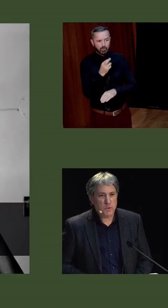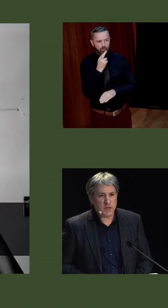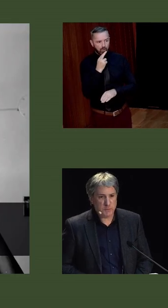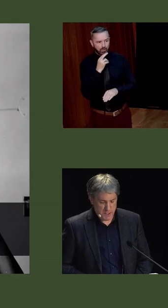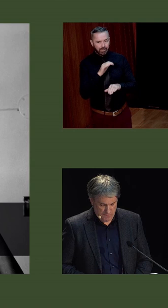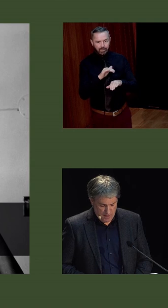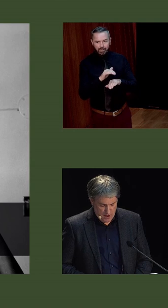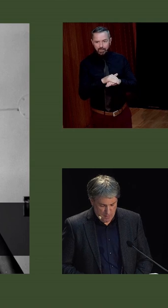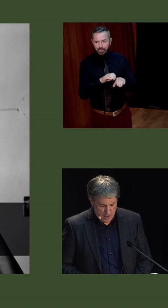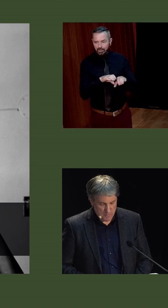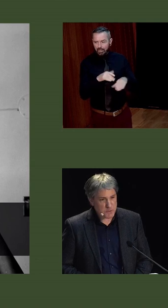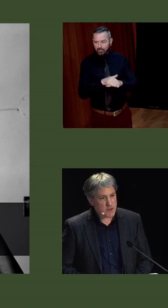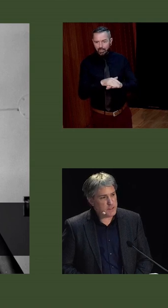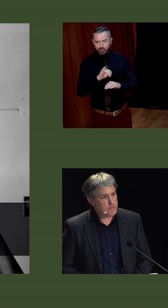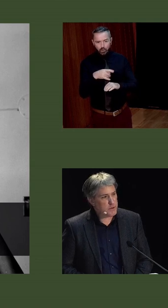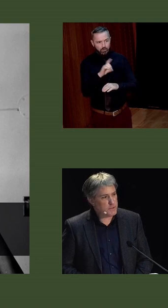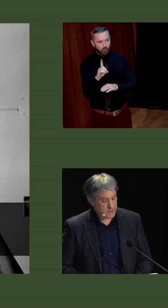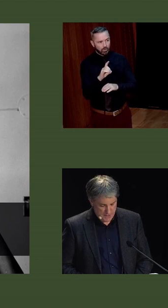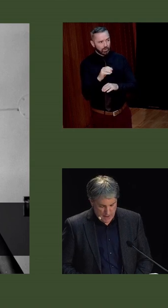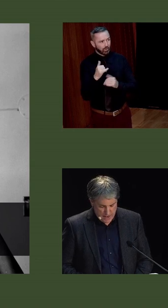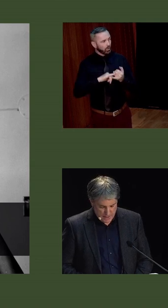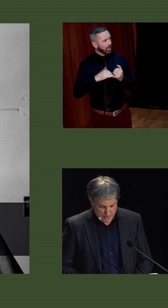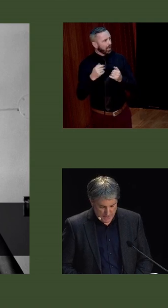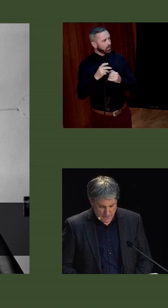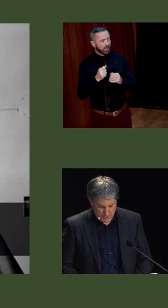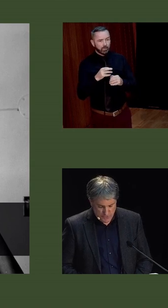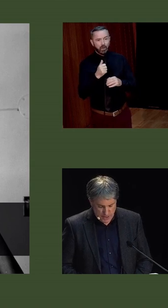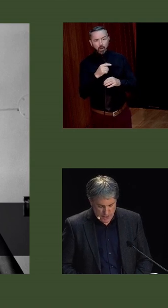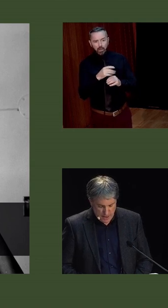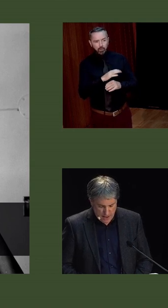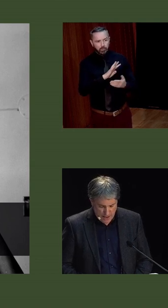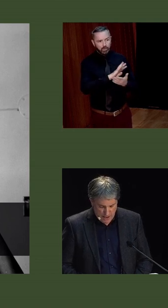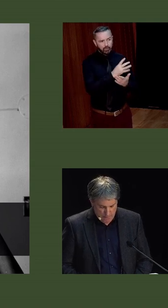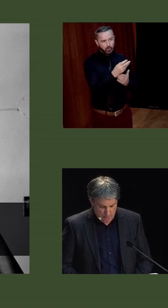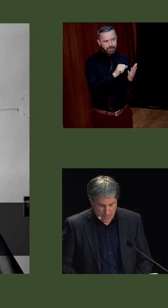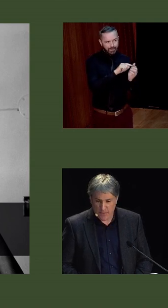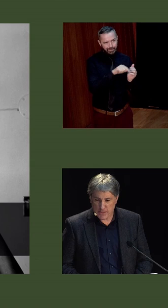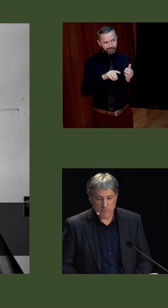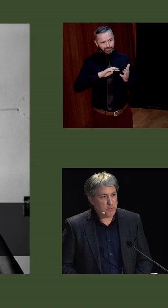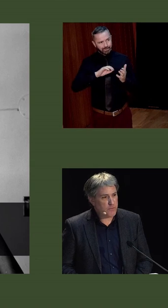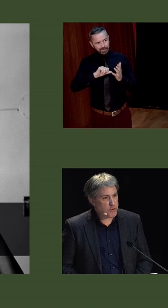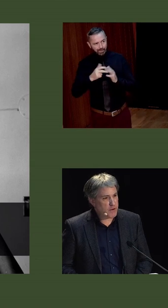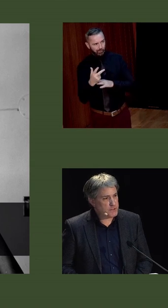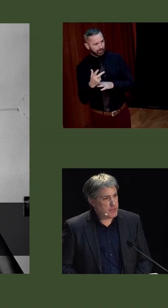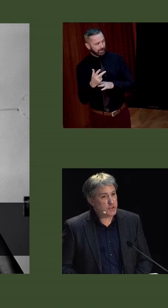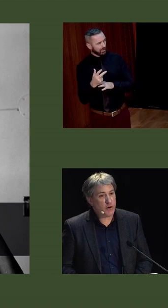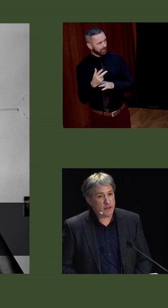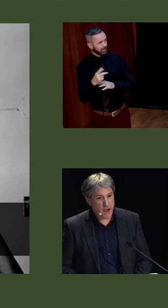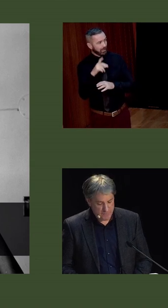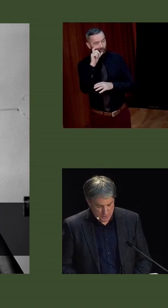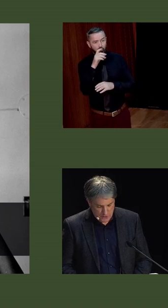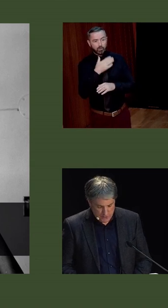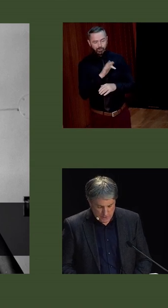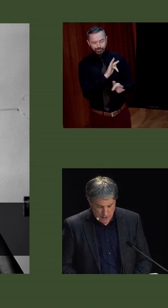Dalton, who was Archbishop of Armagh between 1946 and 1963. And this photograph was